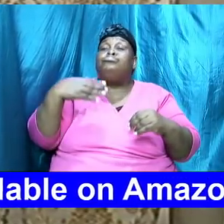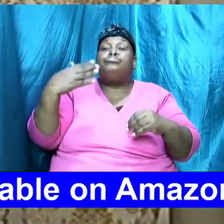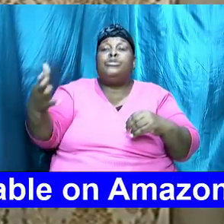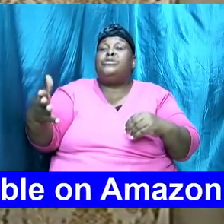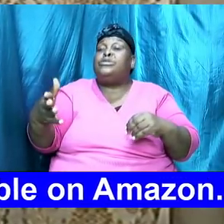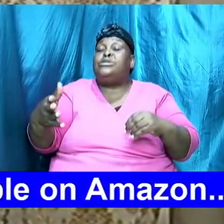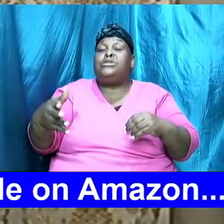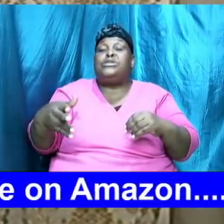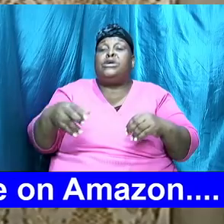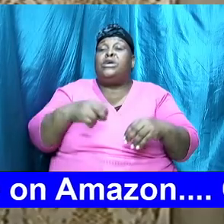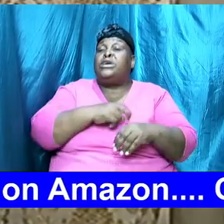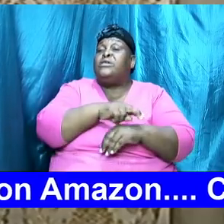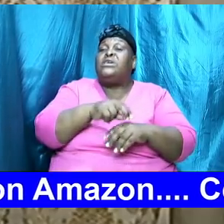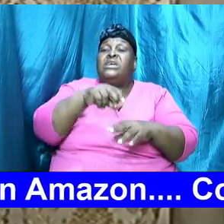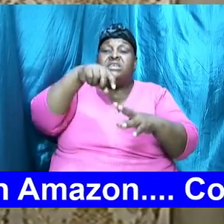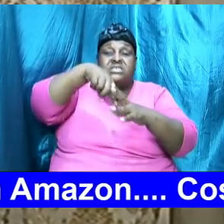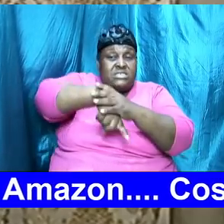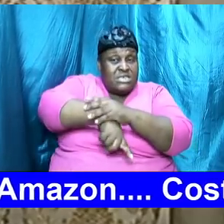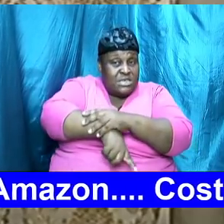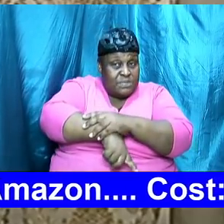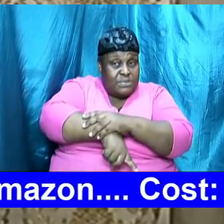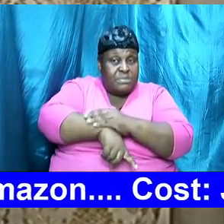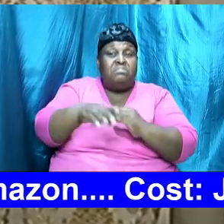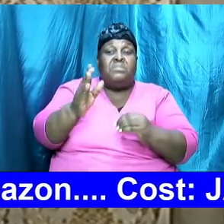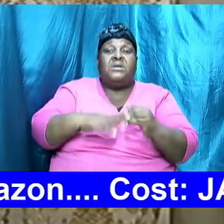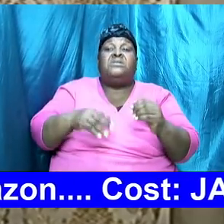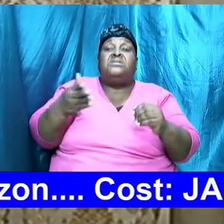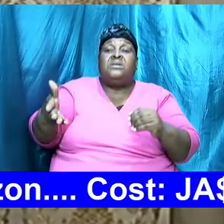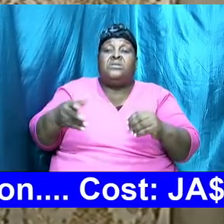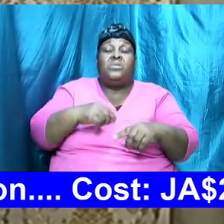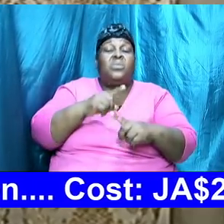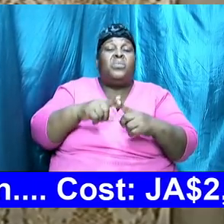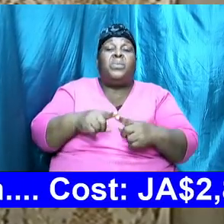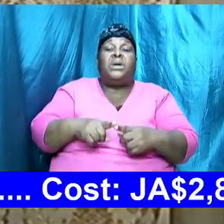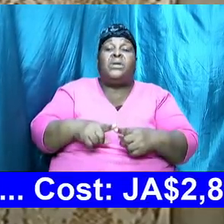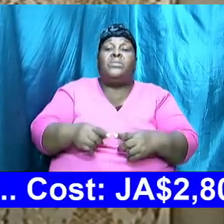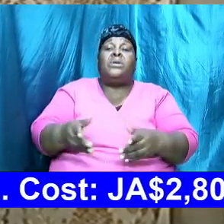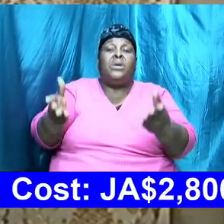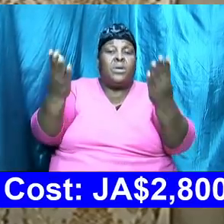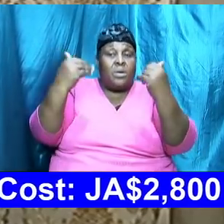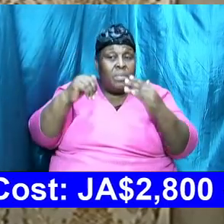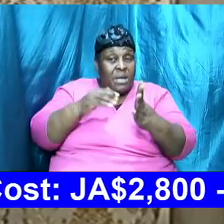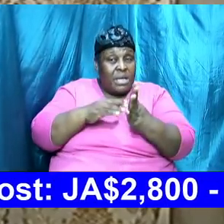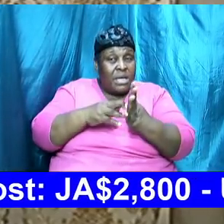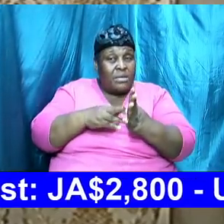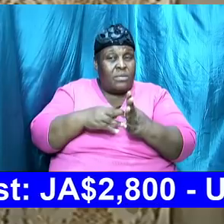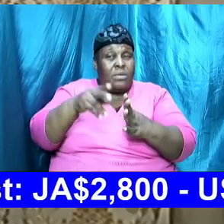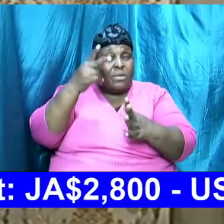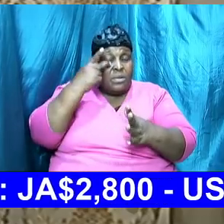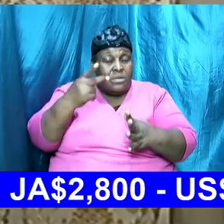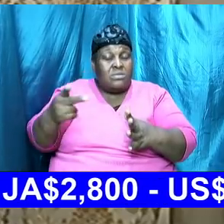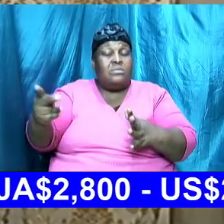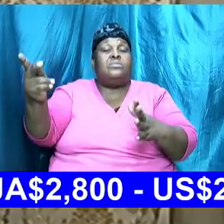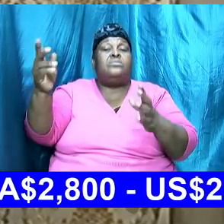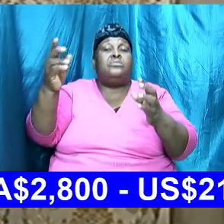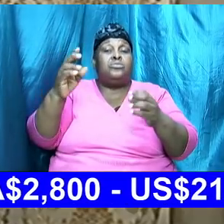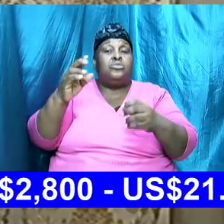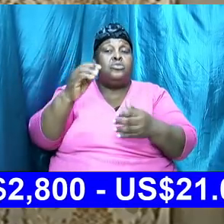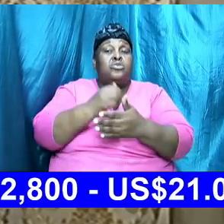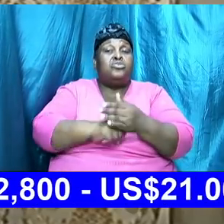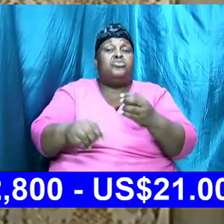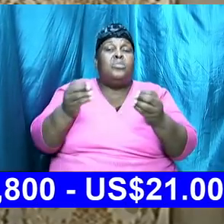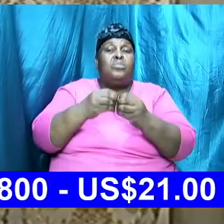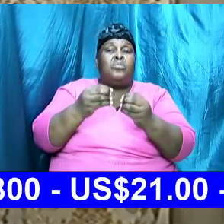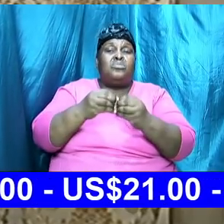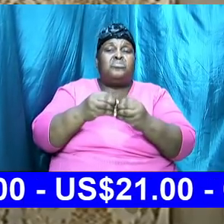is deeper than that and when we meet again we will look at some more as it relates to